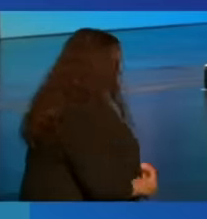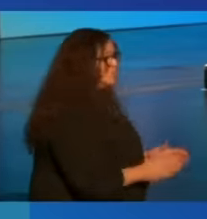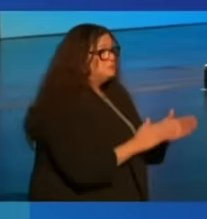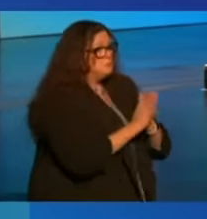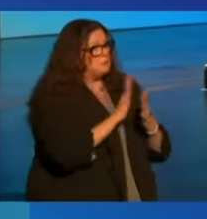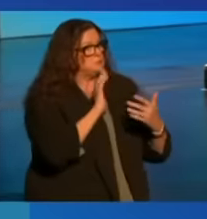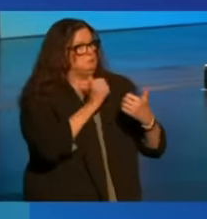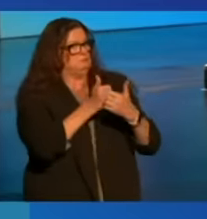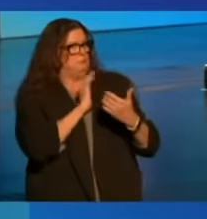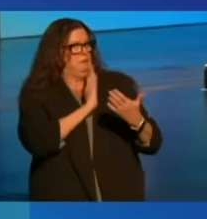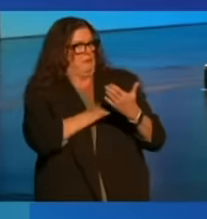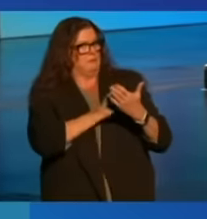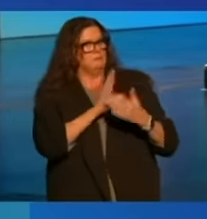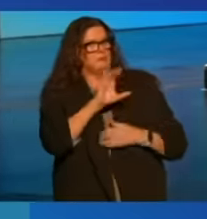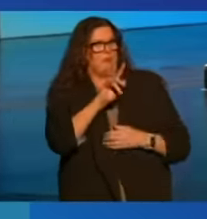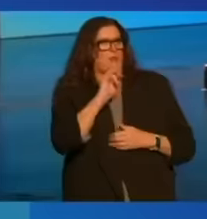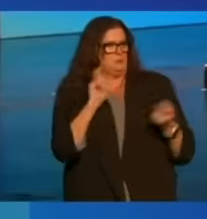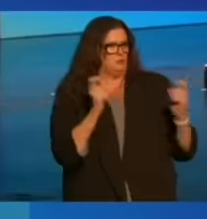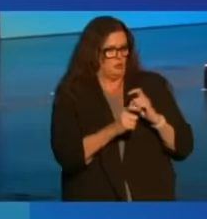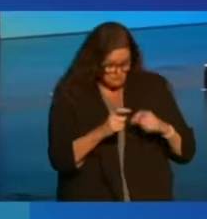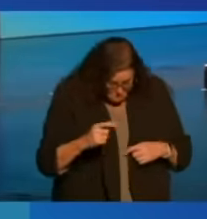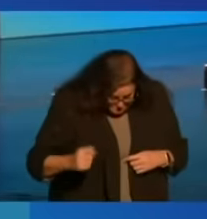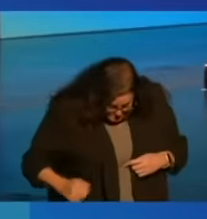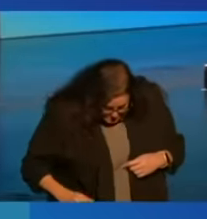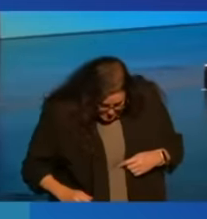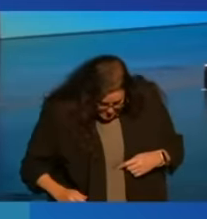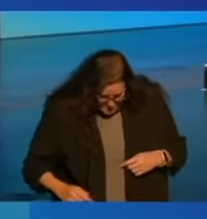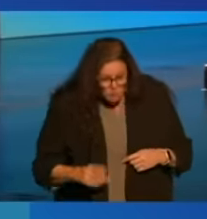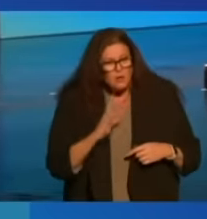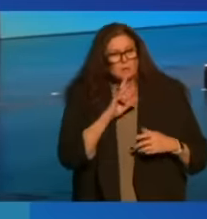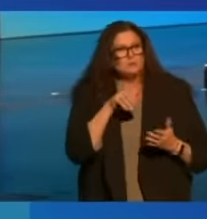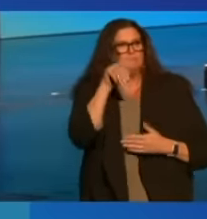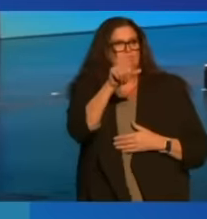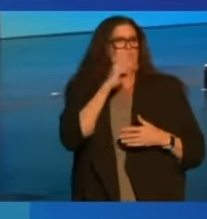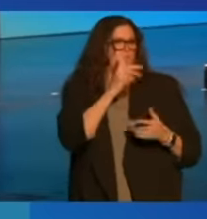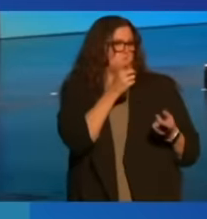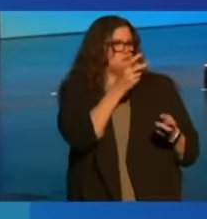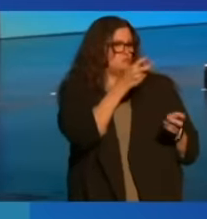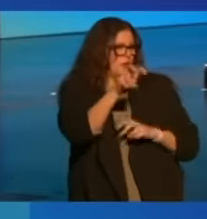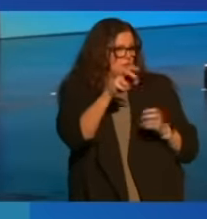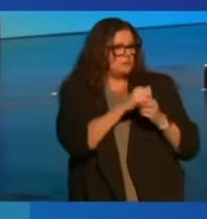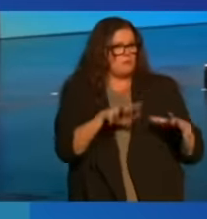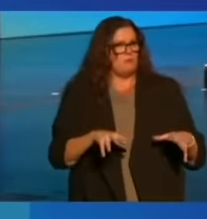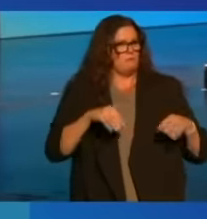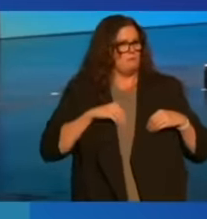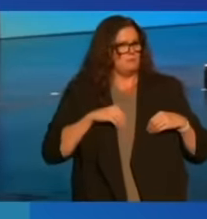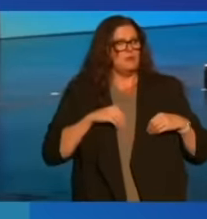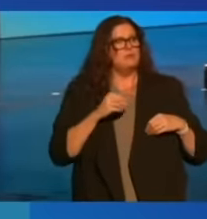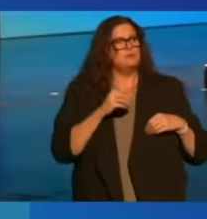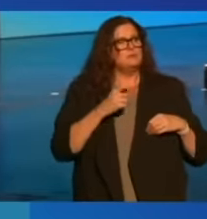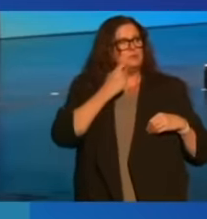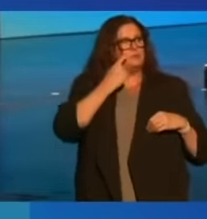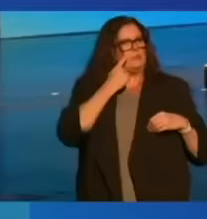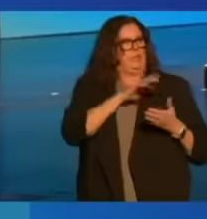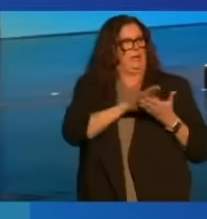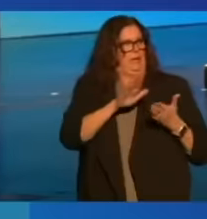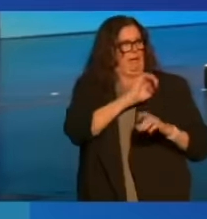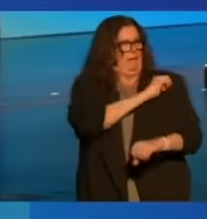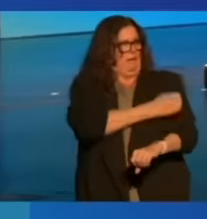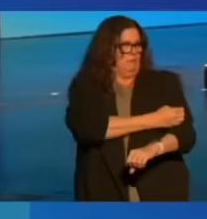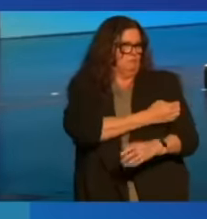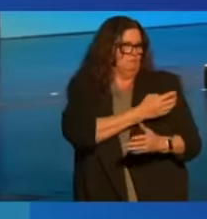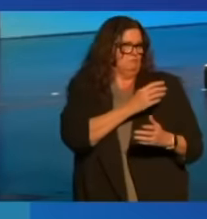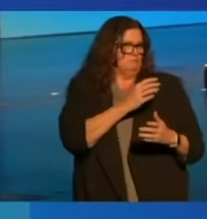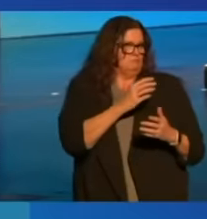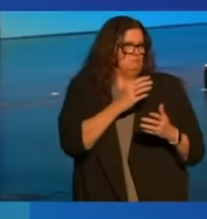But the world is also going to have to subsidize the transfer and adoption of some of these latest clean energy technologies